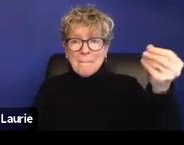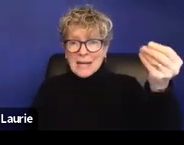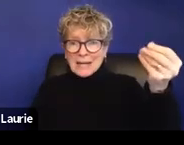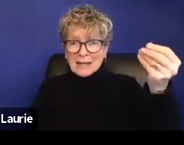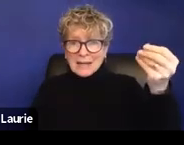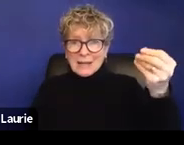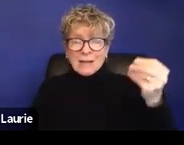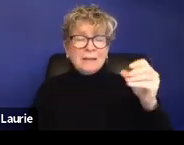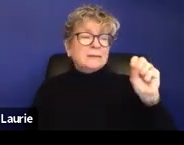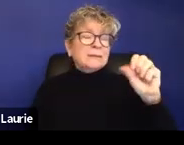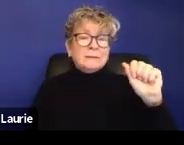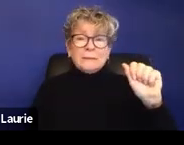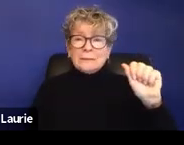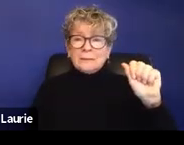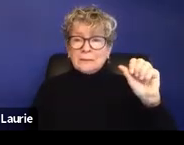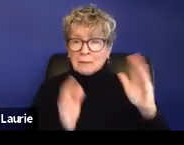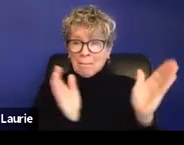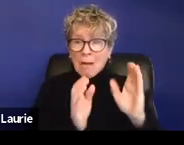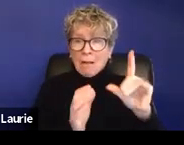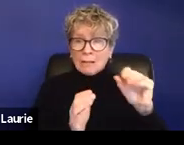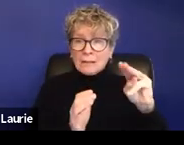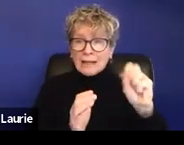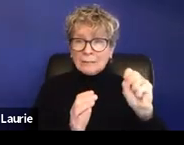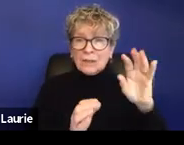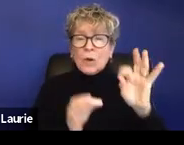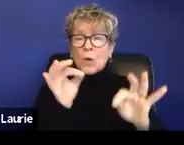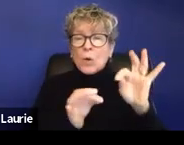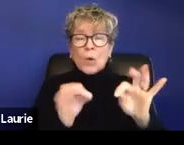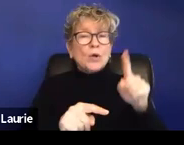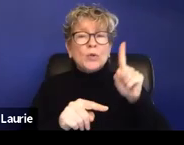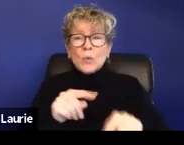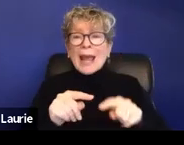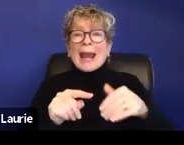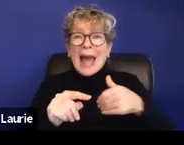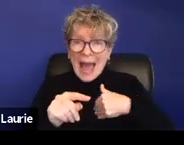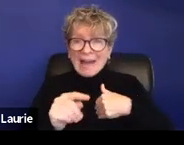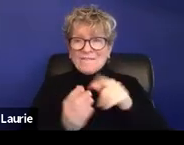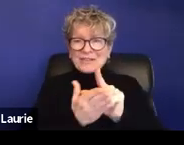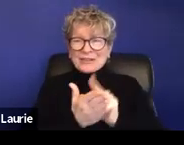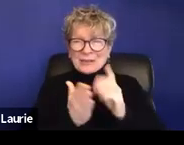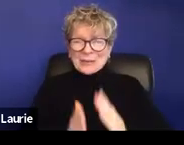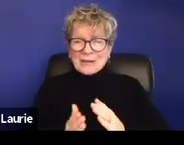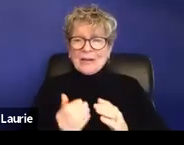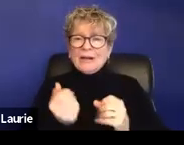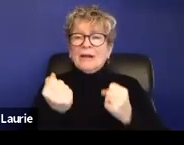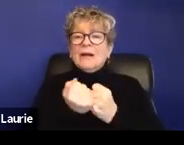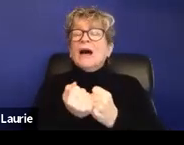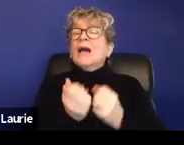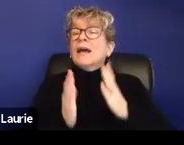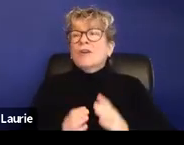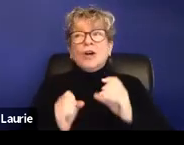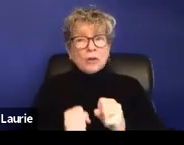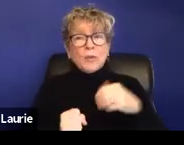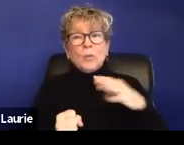small claims courts. You cannot actually be represented. You cannot come in with an attorney. This is where an advocate can be really, really helpful.